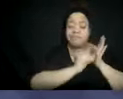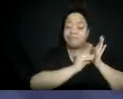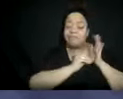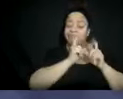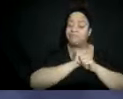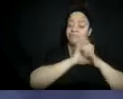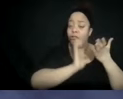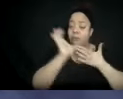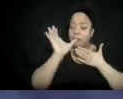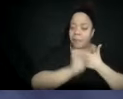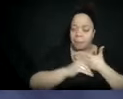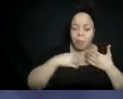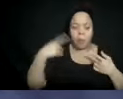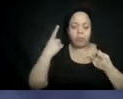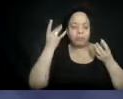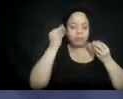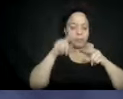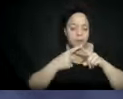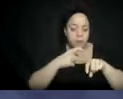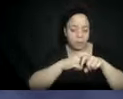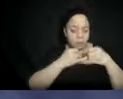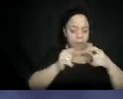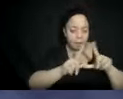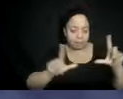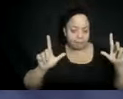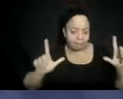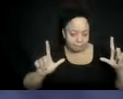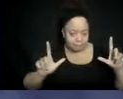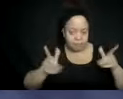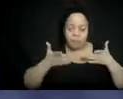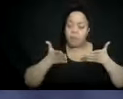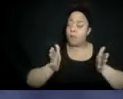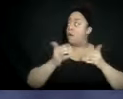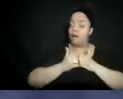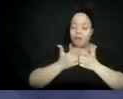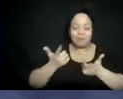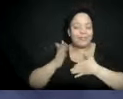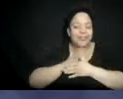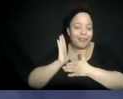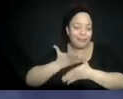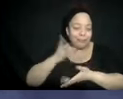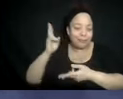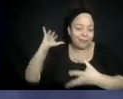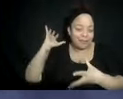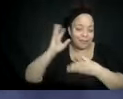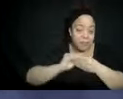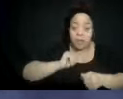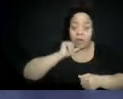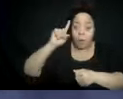to share our history of not just oppression, but also our histories of resistance.